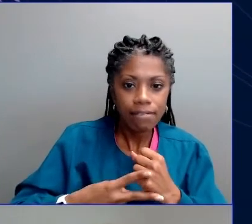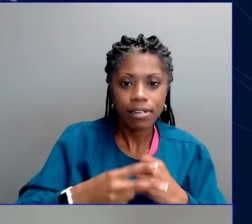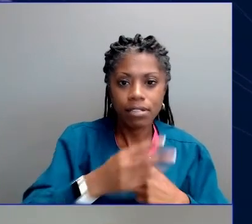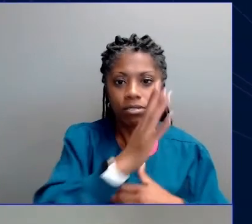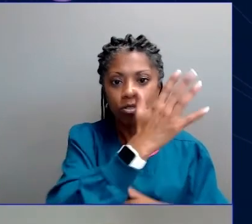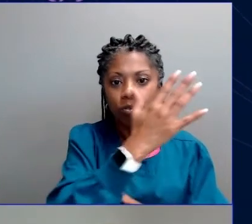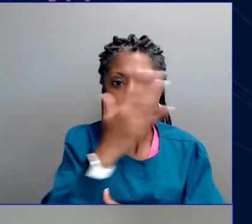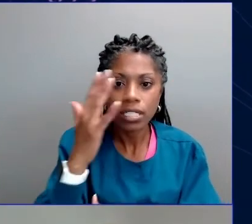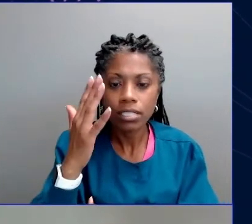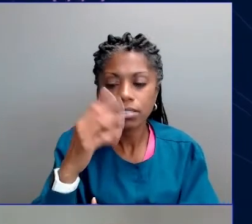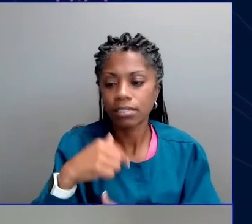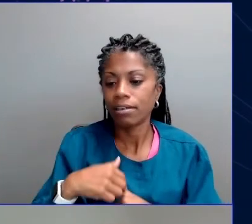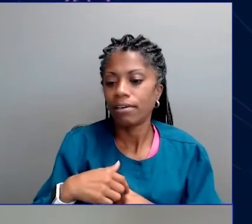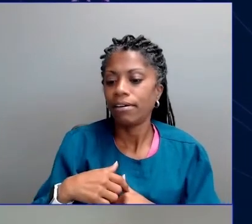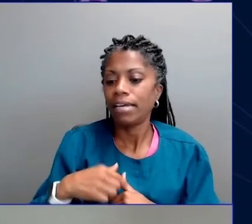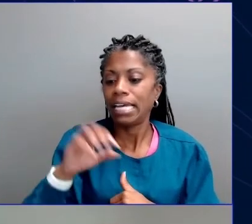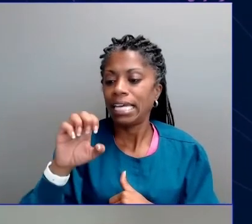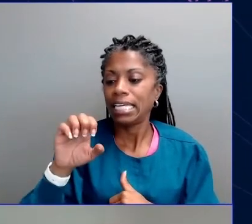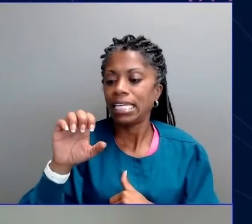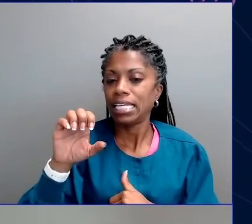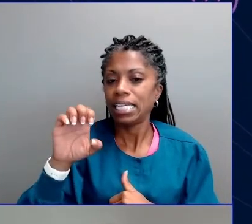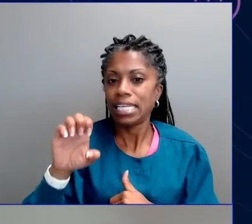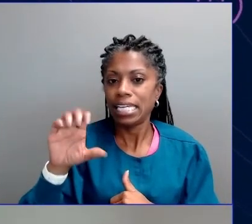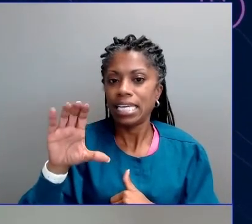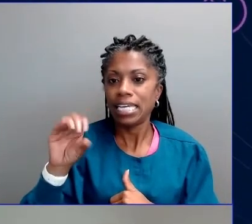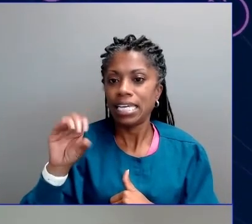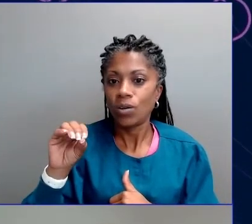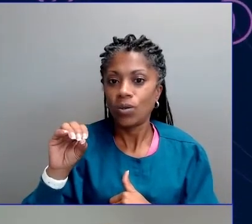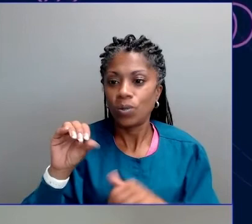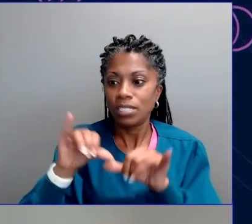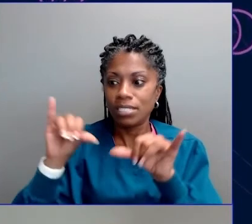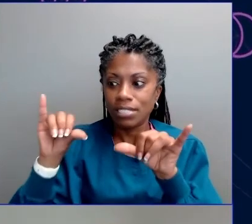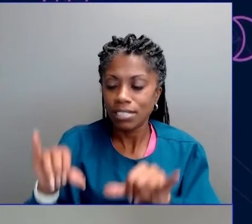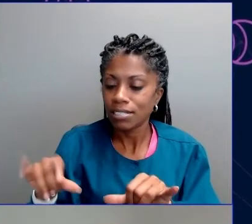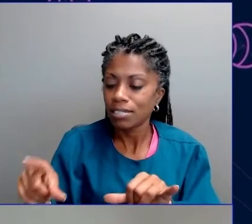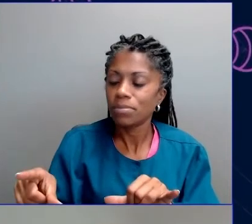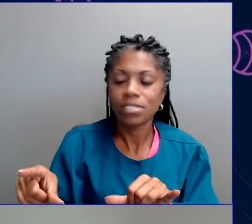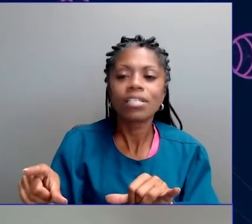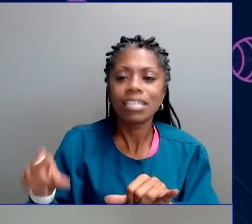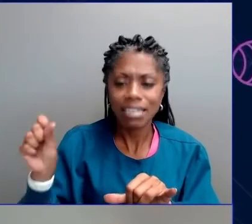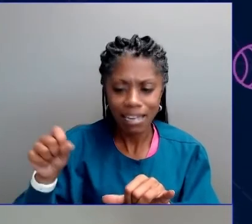degraded ecosystems. Yes, planting trees. Also, smart agriculture.